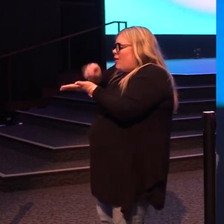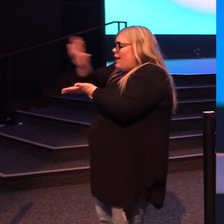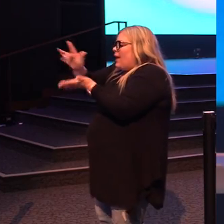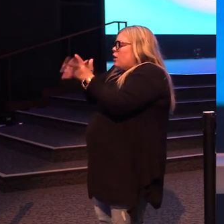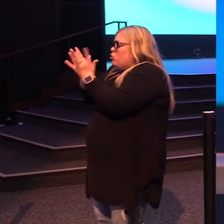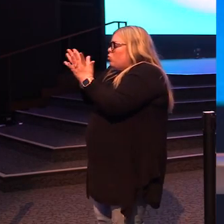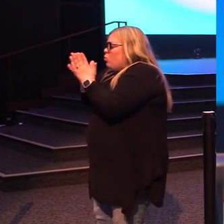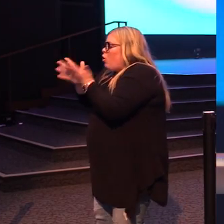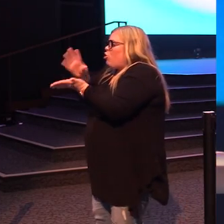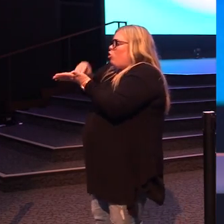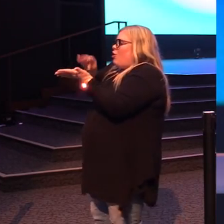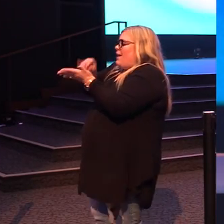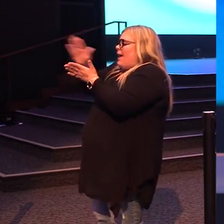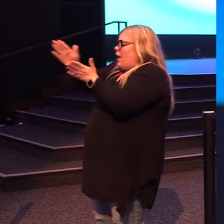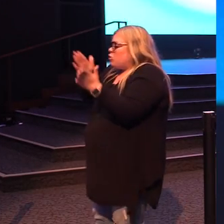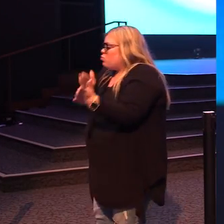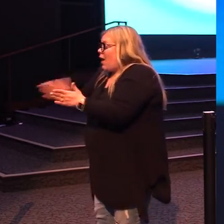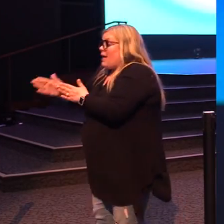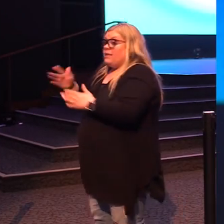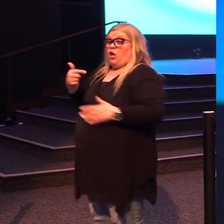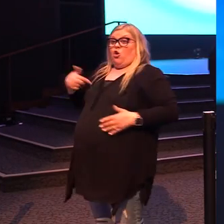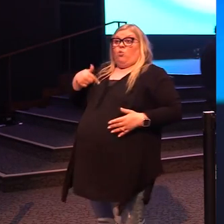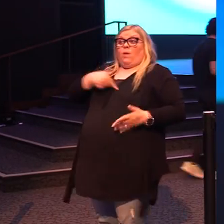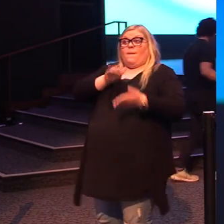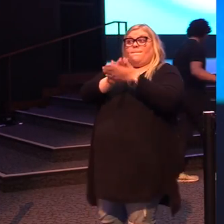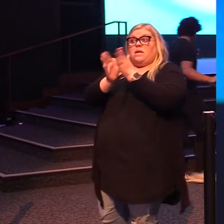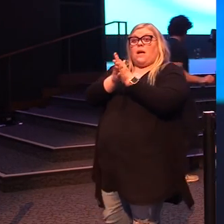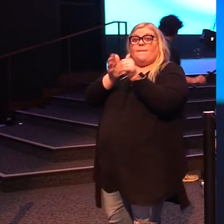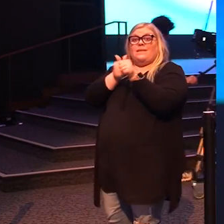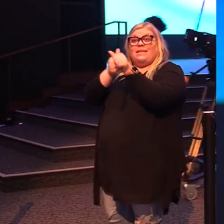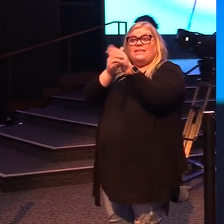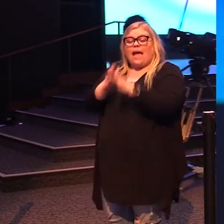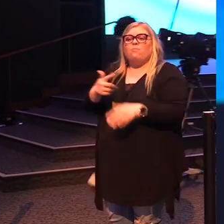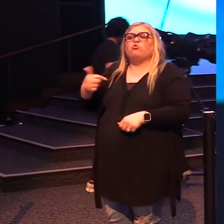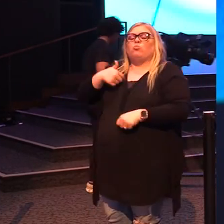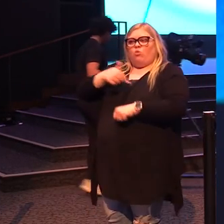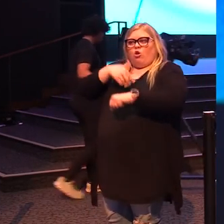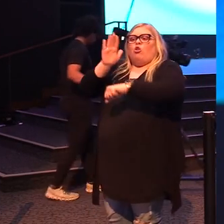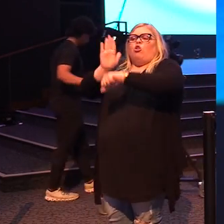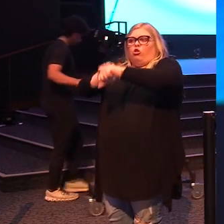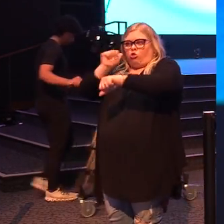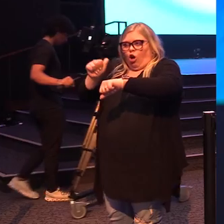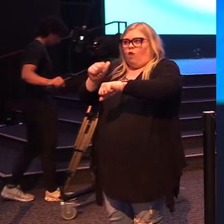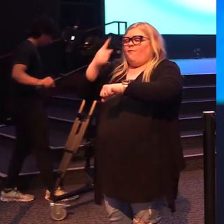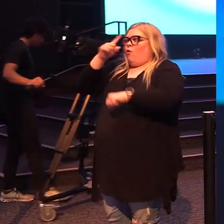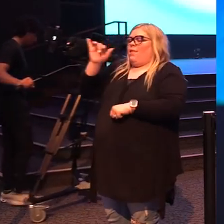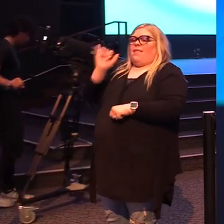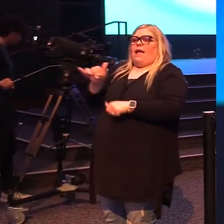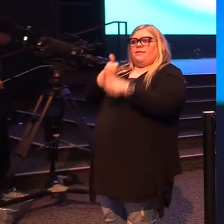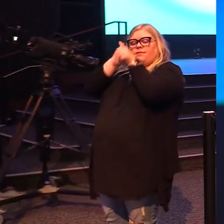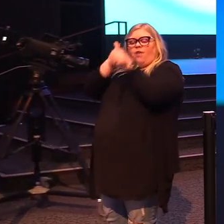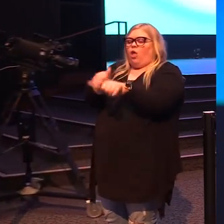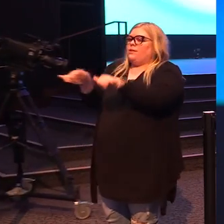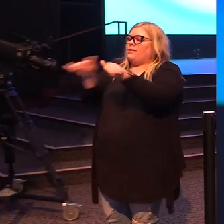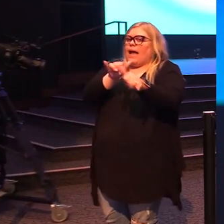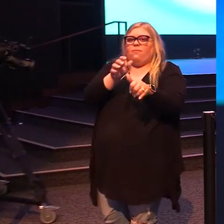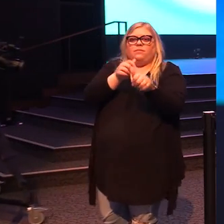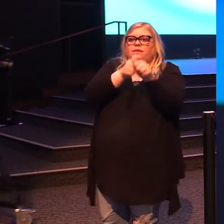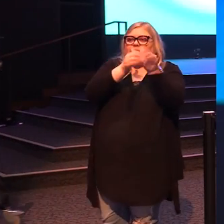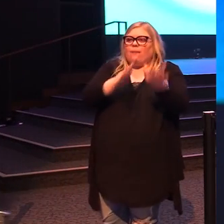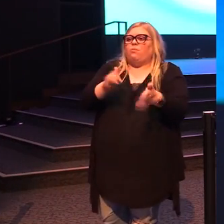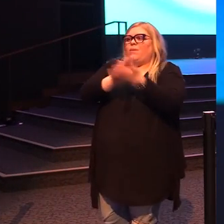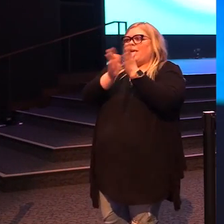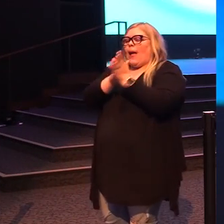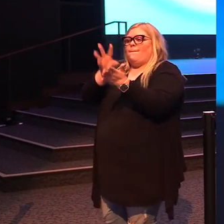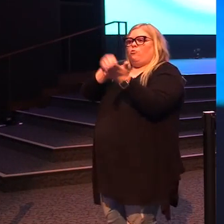of His ways. And we, if we are disciples, are called to the same posture, to be the posture of a